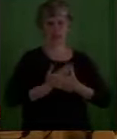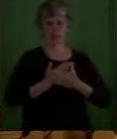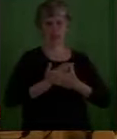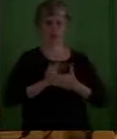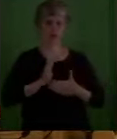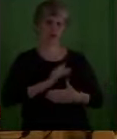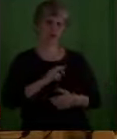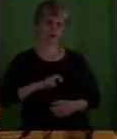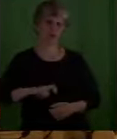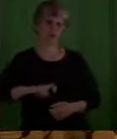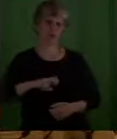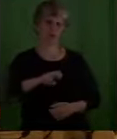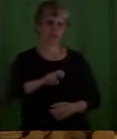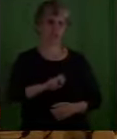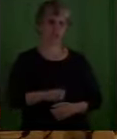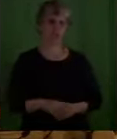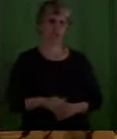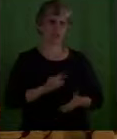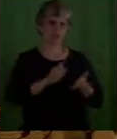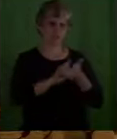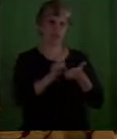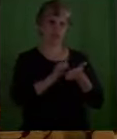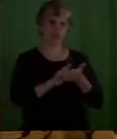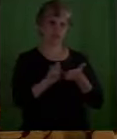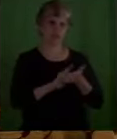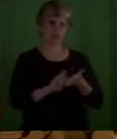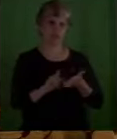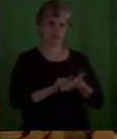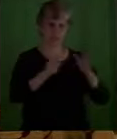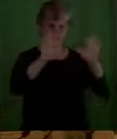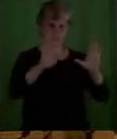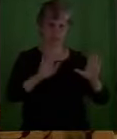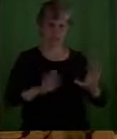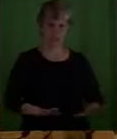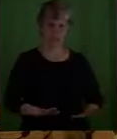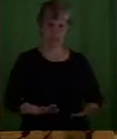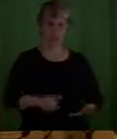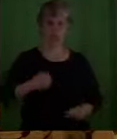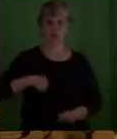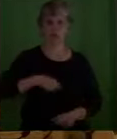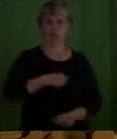so that every Sunday we might rejoice